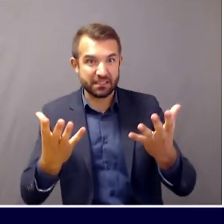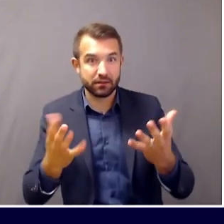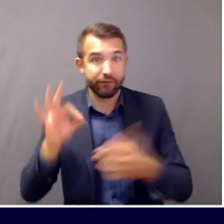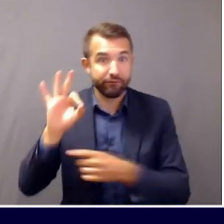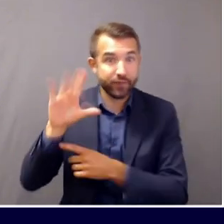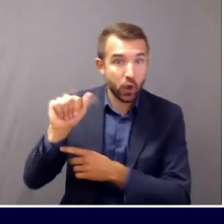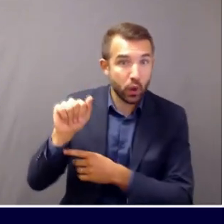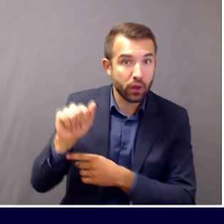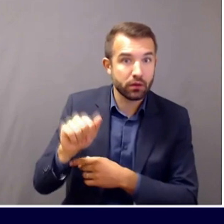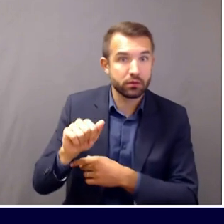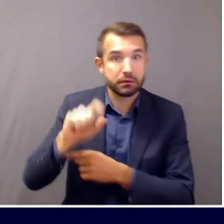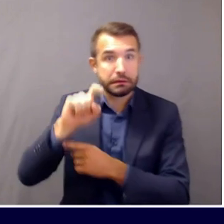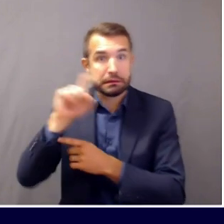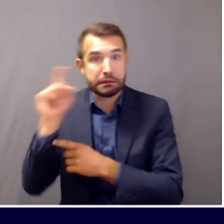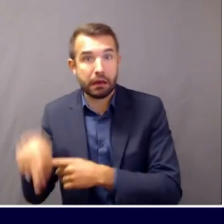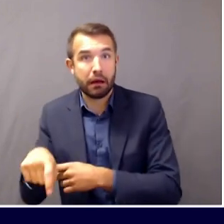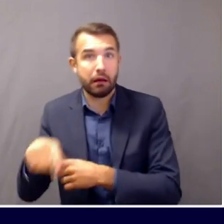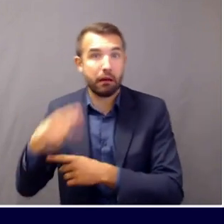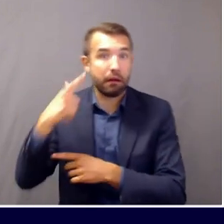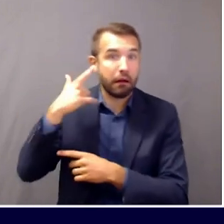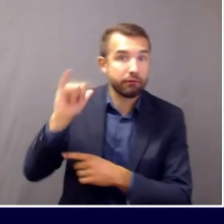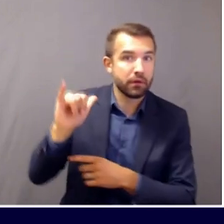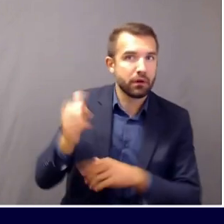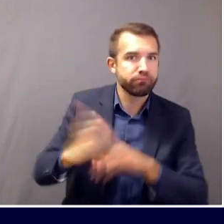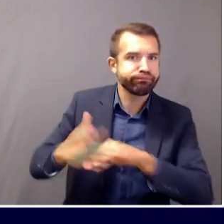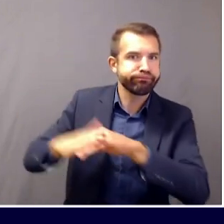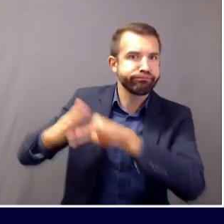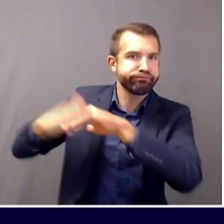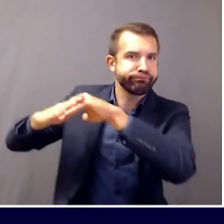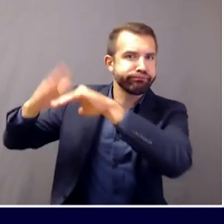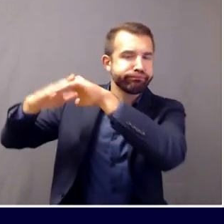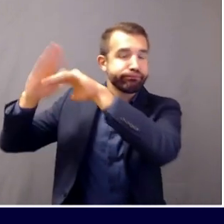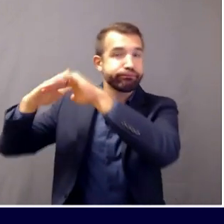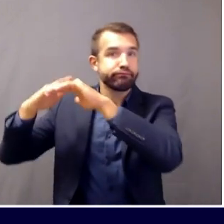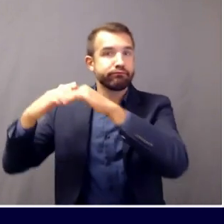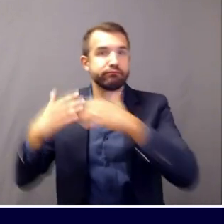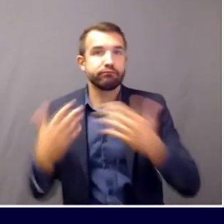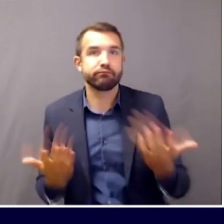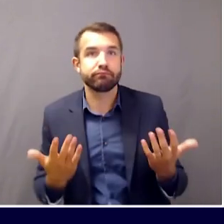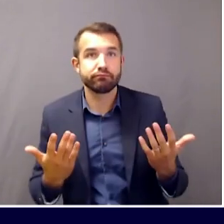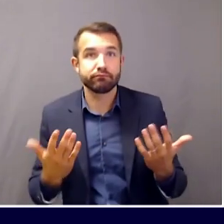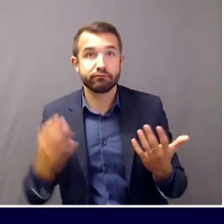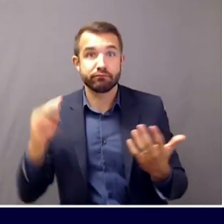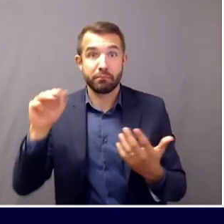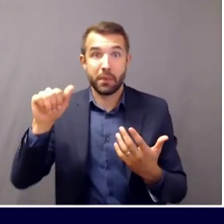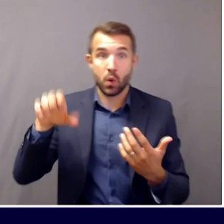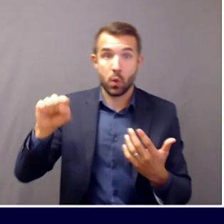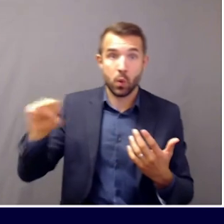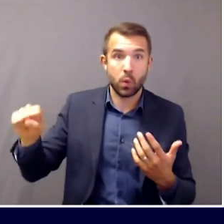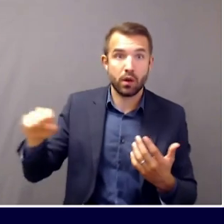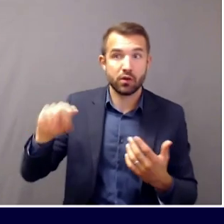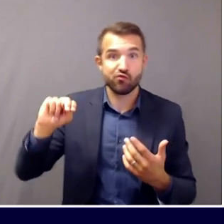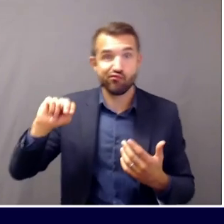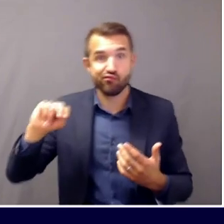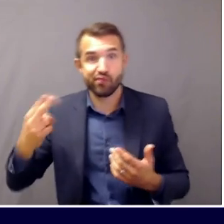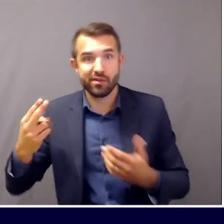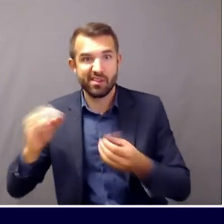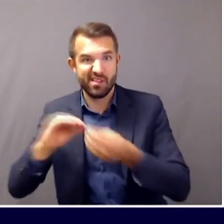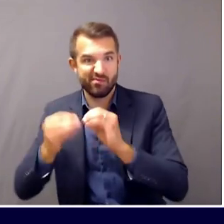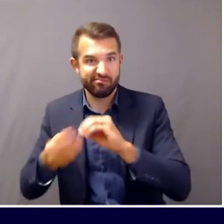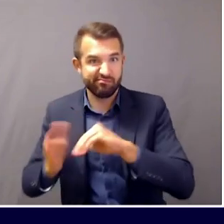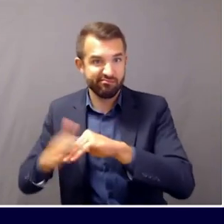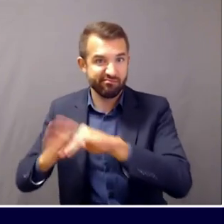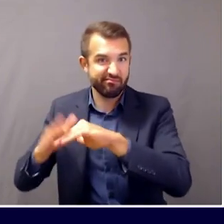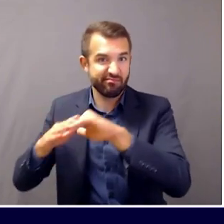those states, sorry, those cases that are brewing there could easily find their way to Maine. And so while we're encouraged by these